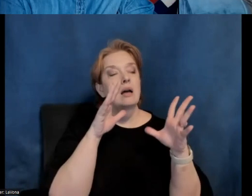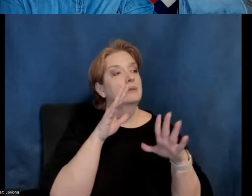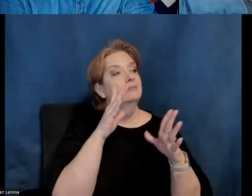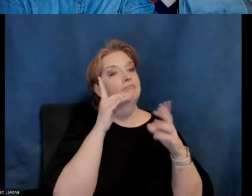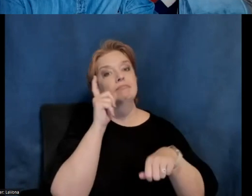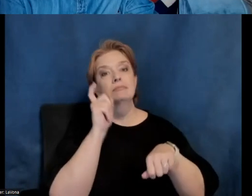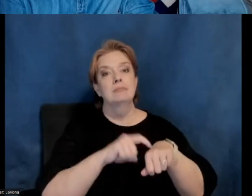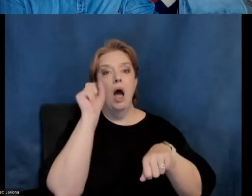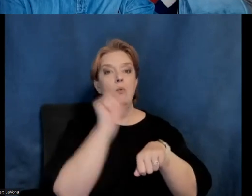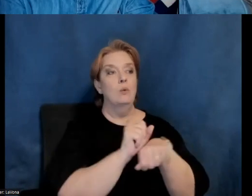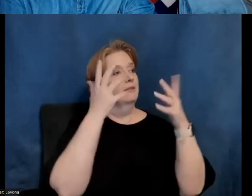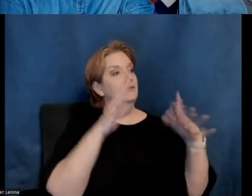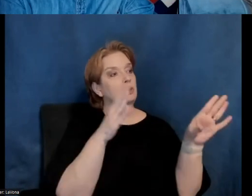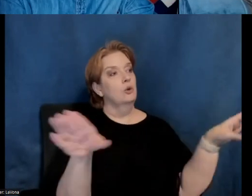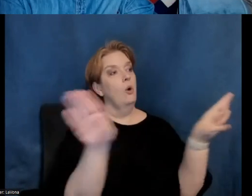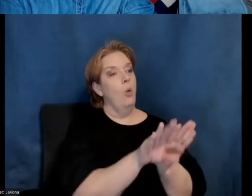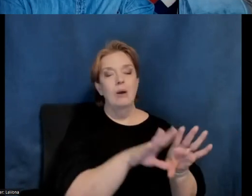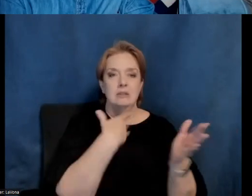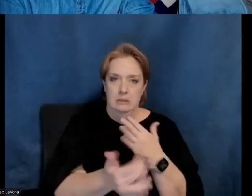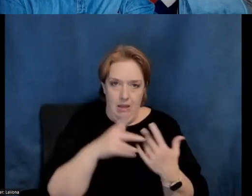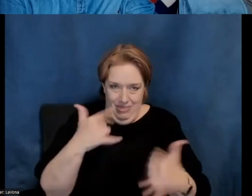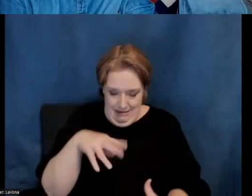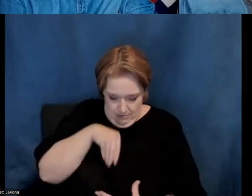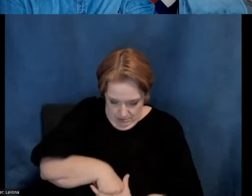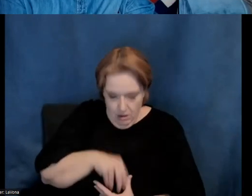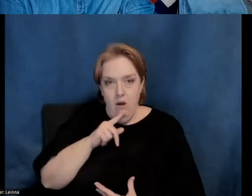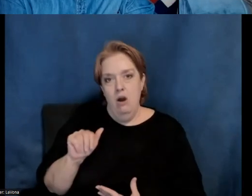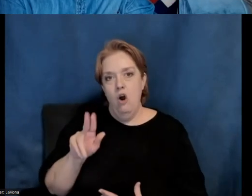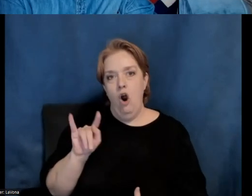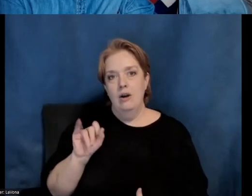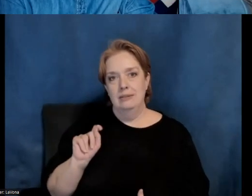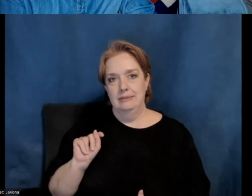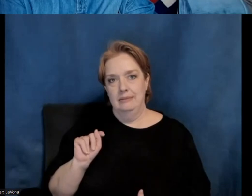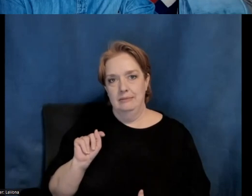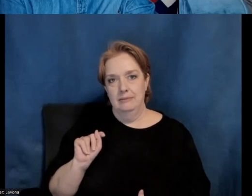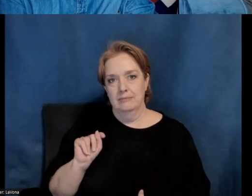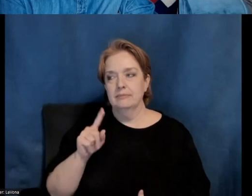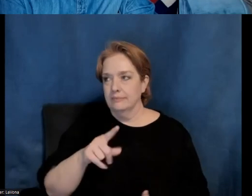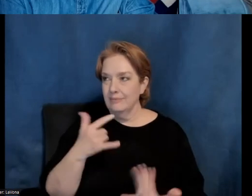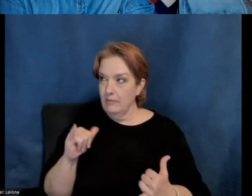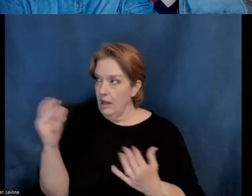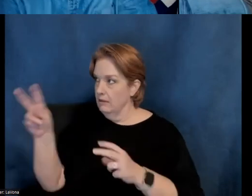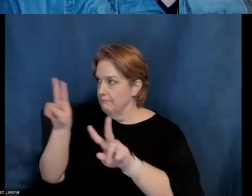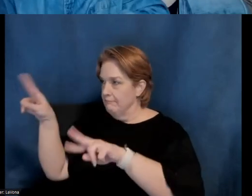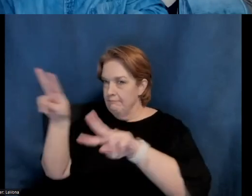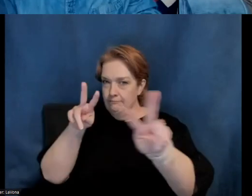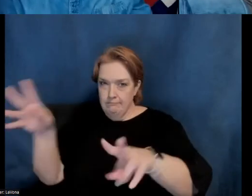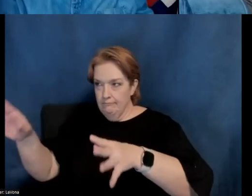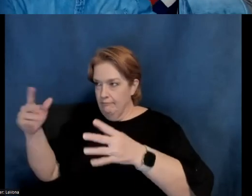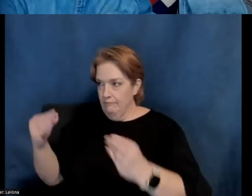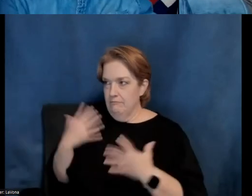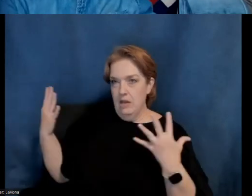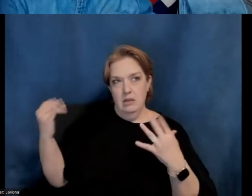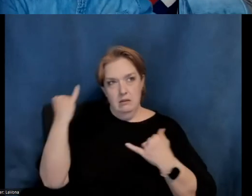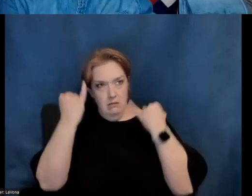door. So it's surrounding yourself with stimulus. And I also always think relative to the question about whether